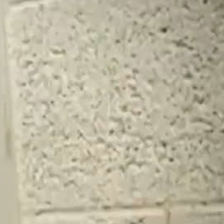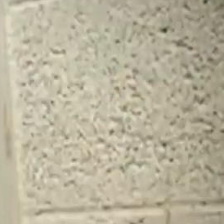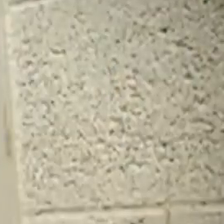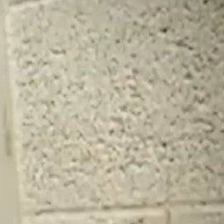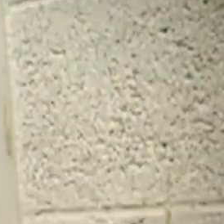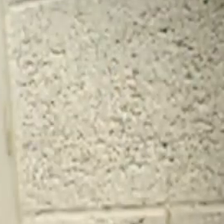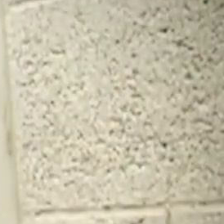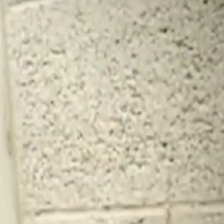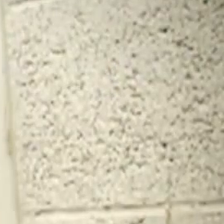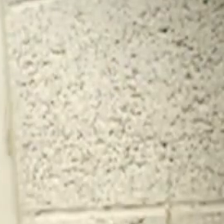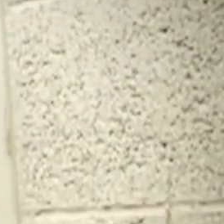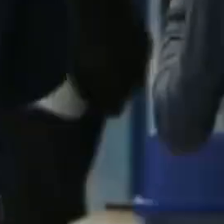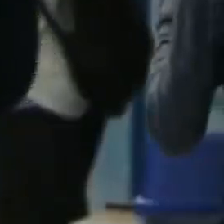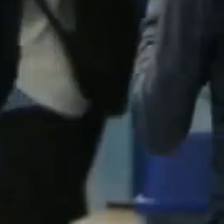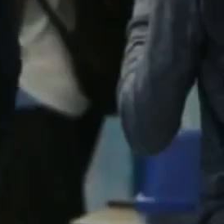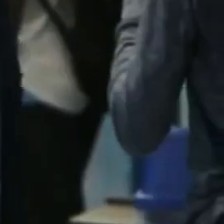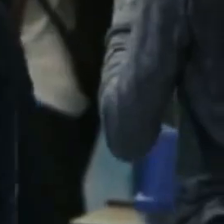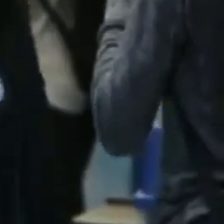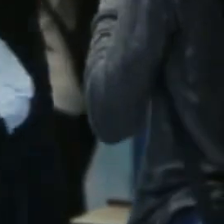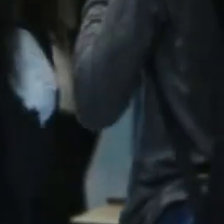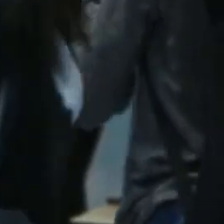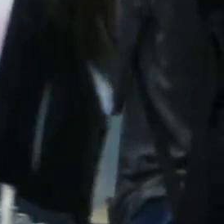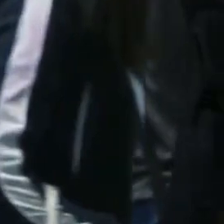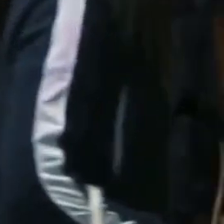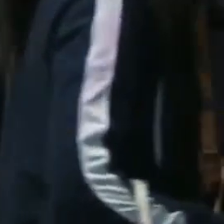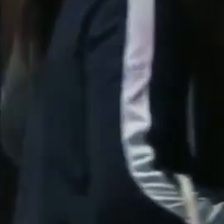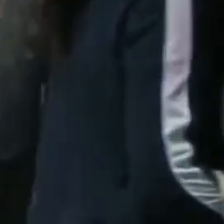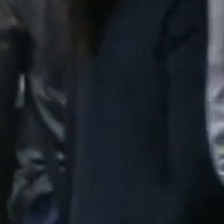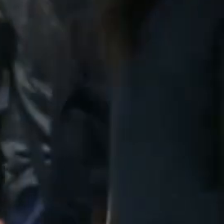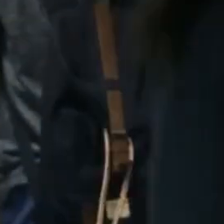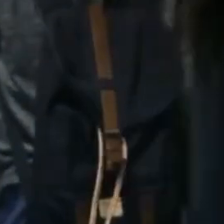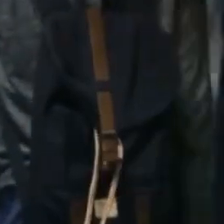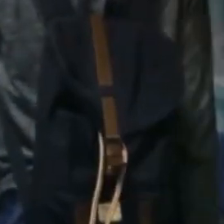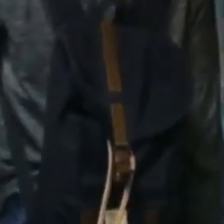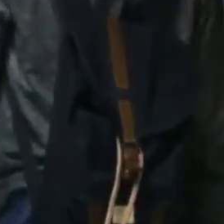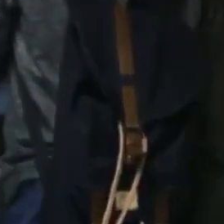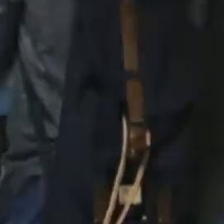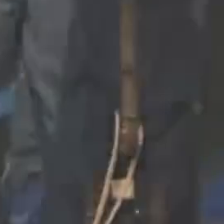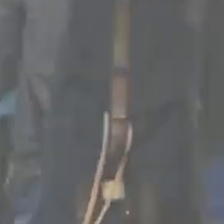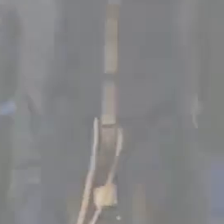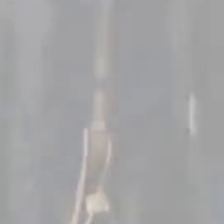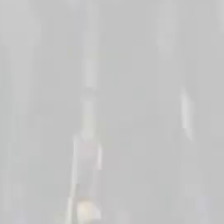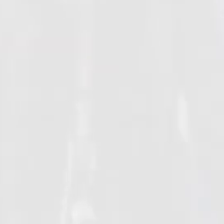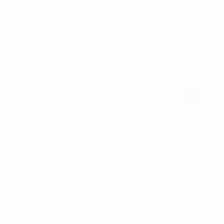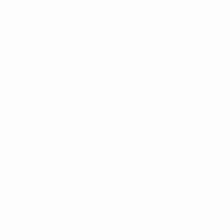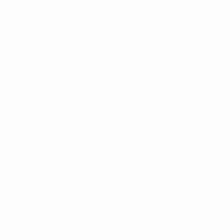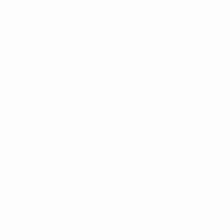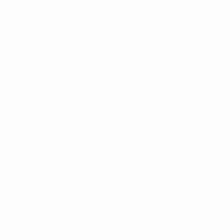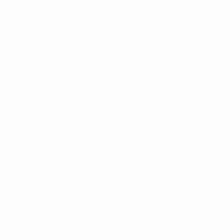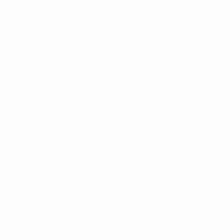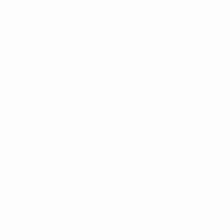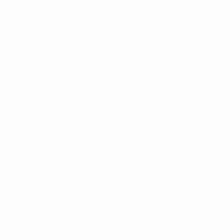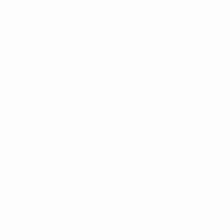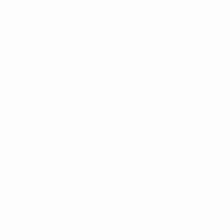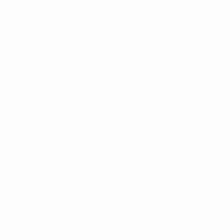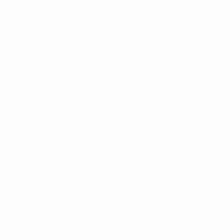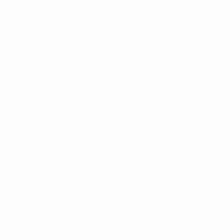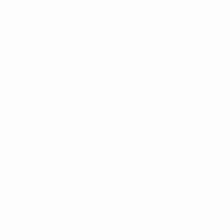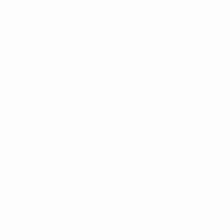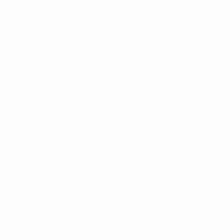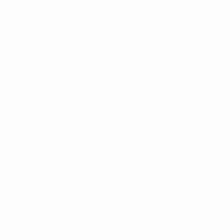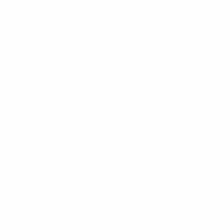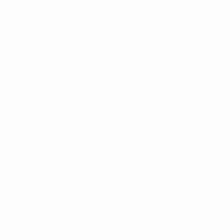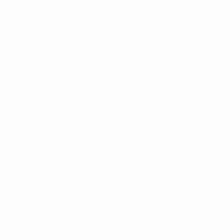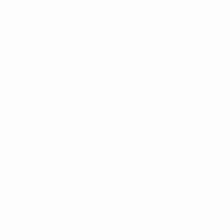Though she's not mandating the measure, Governor Hochul is encouraging all school districts in the state to install the panic alert system,